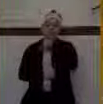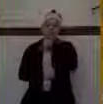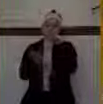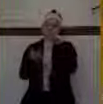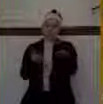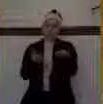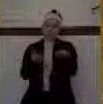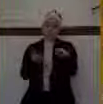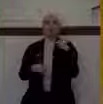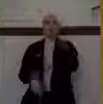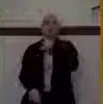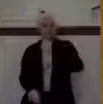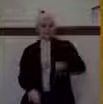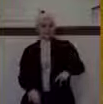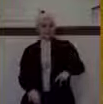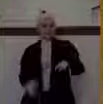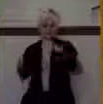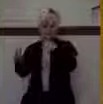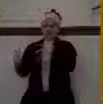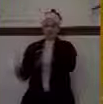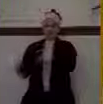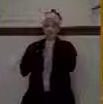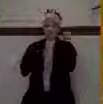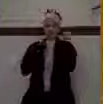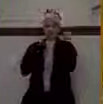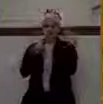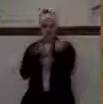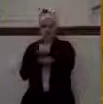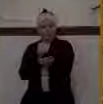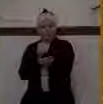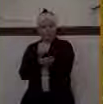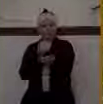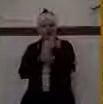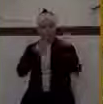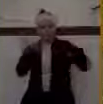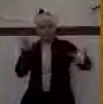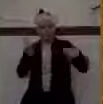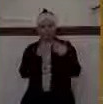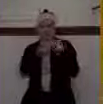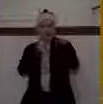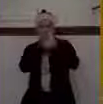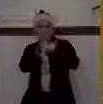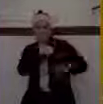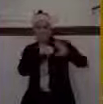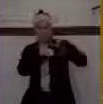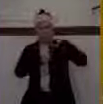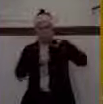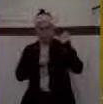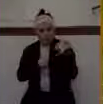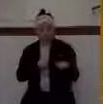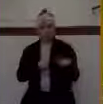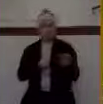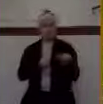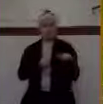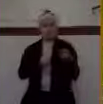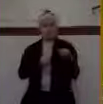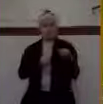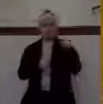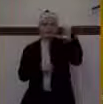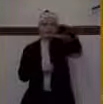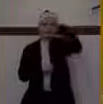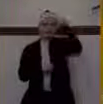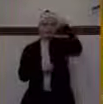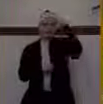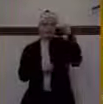the Lord and the treasury of the king's house. He even took away all that he took away of all the shields of gold which Solomon had